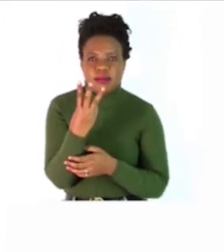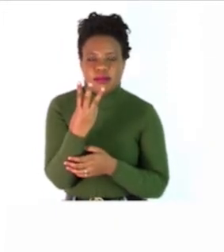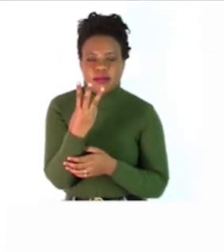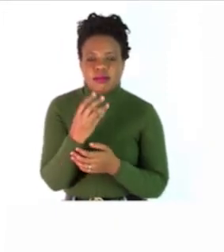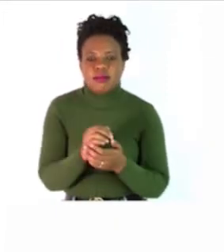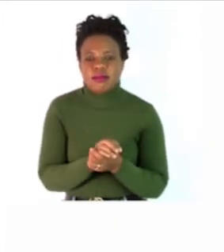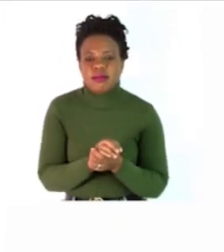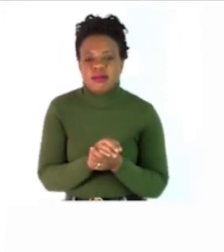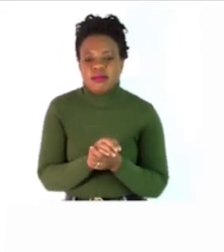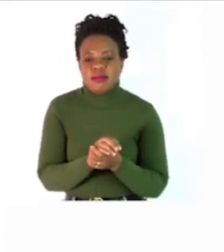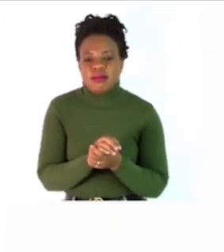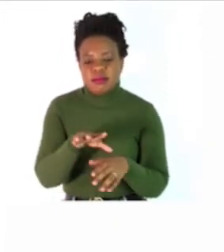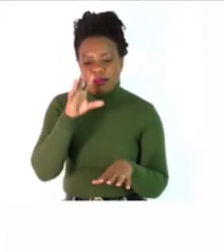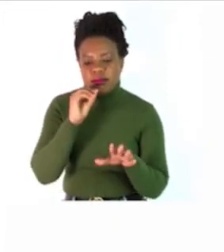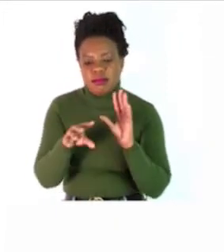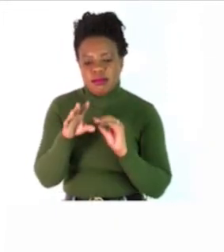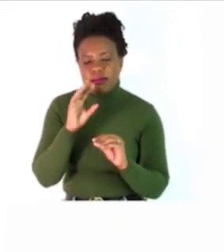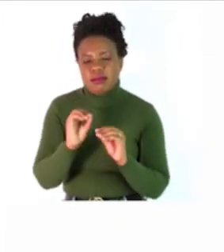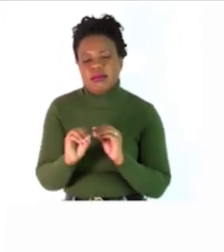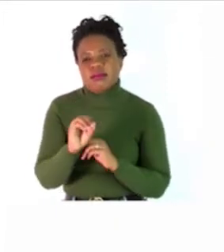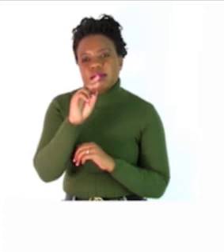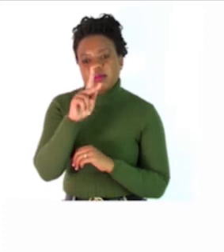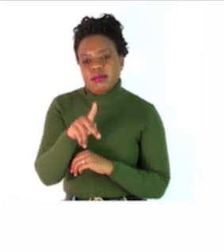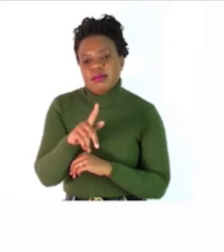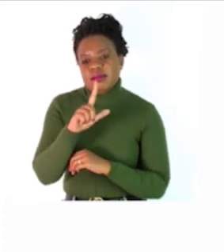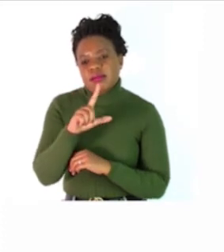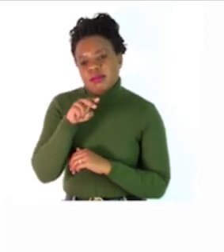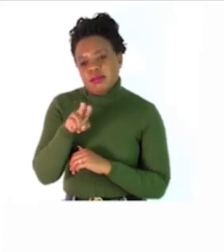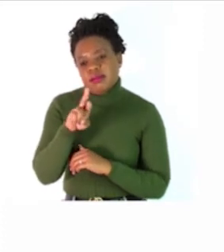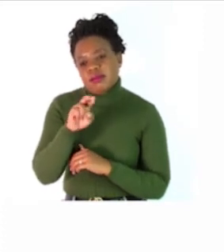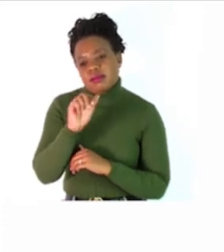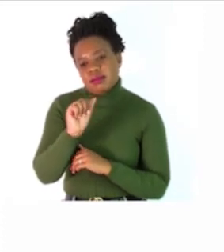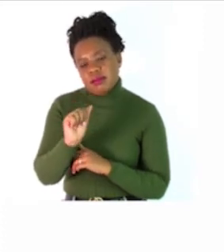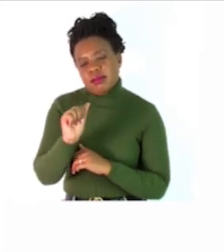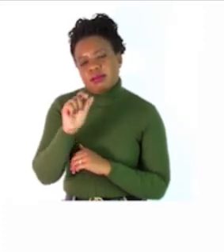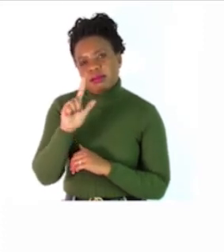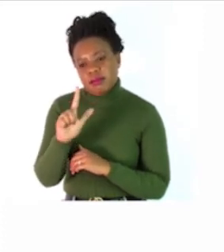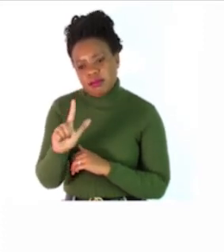where we are talking about plurals and plural rules